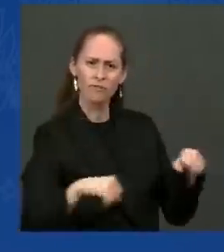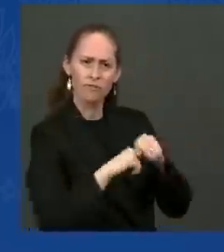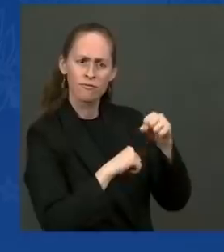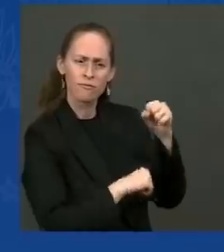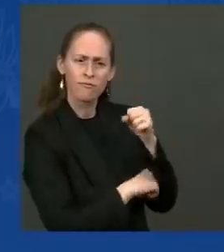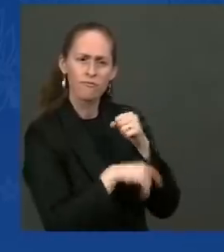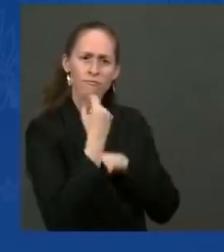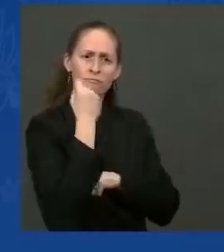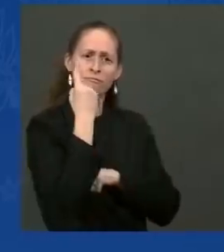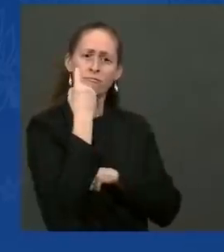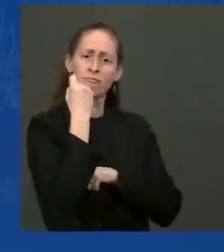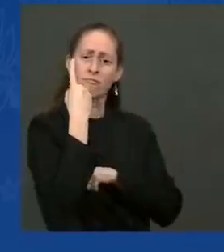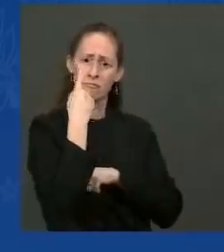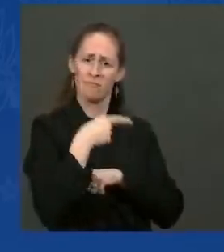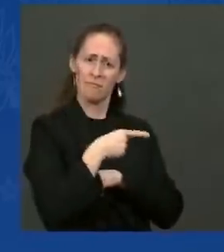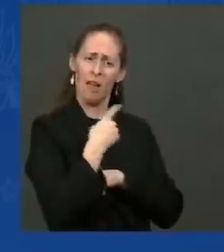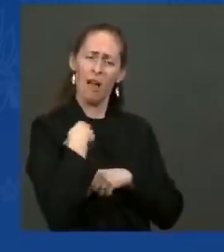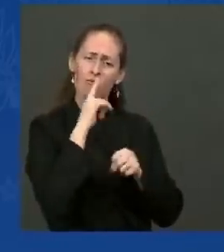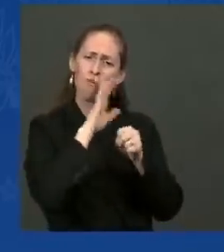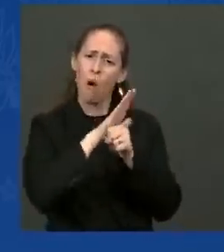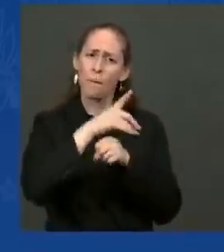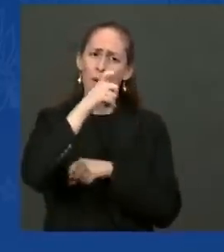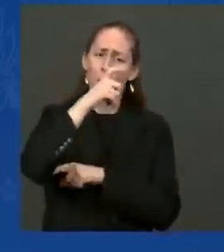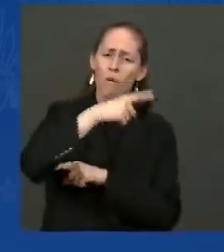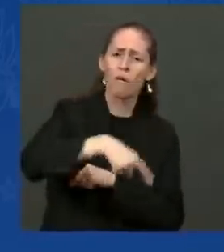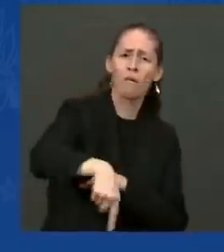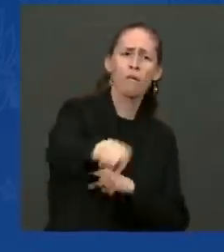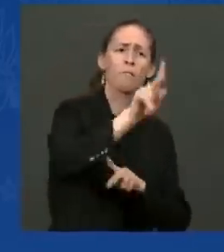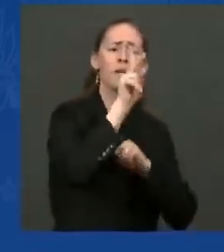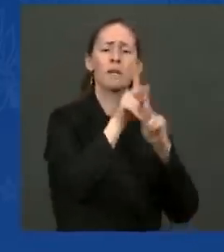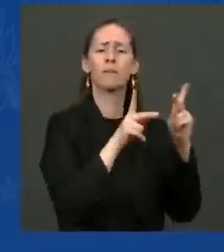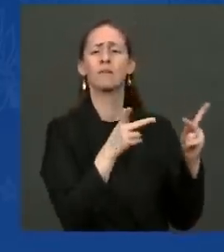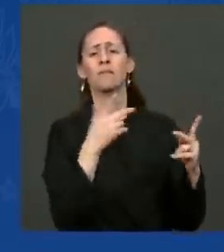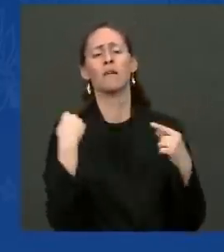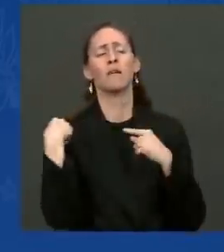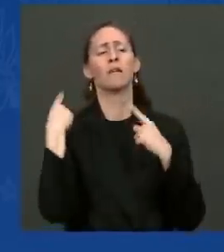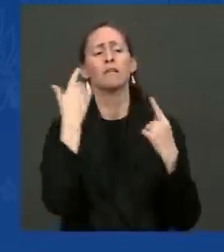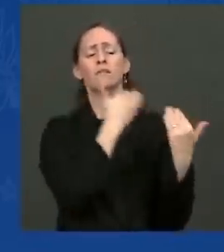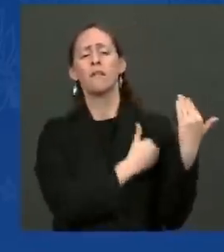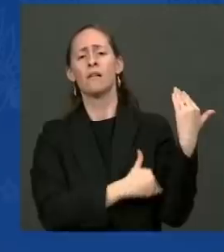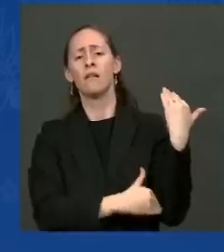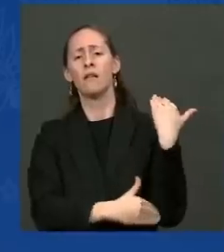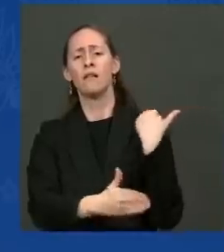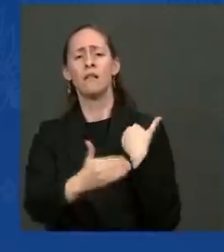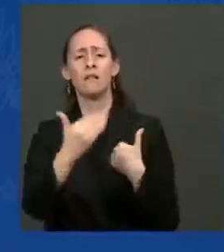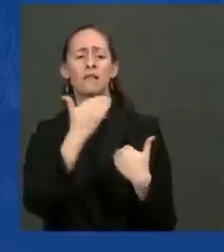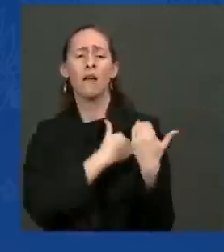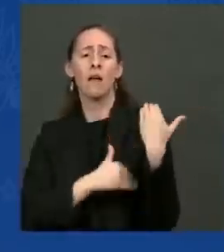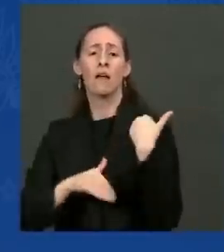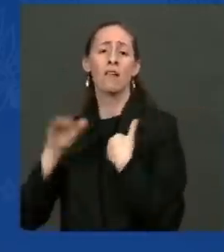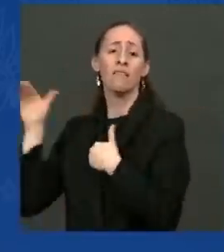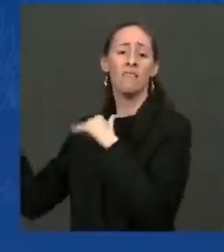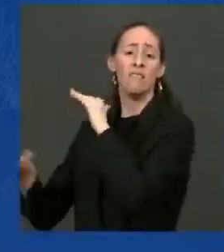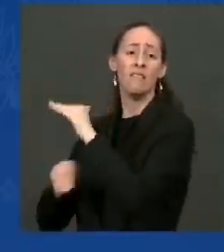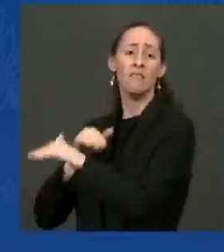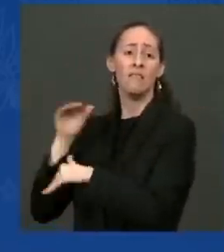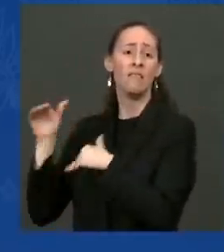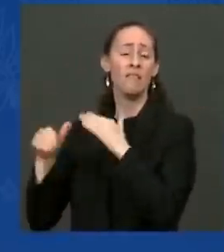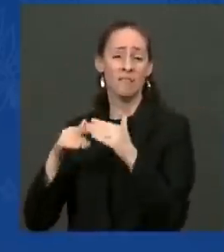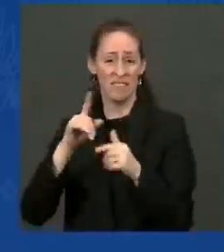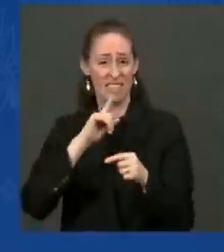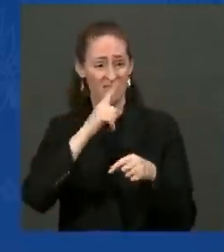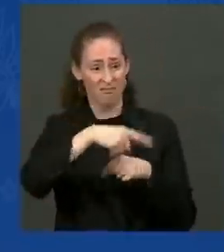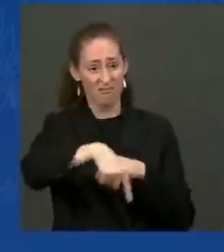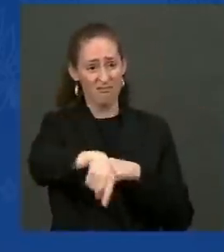American people have heard for years now. And we would not be here today were it not for your leadership,